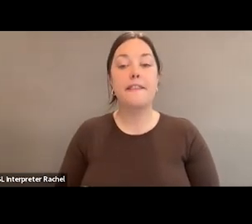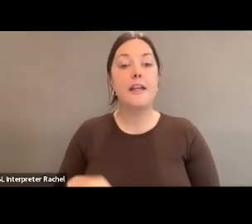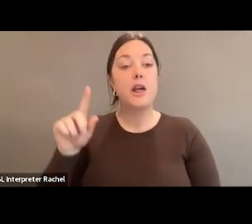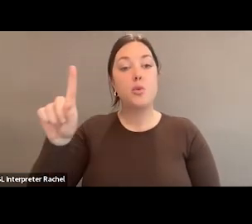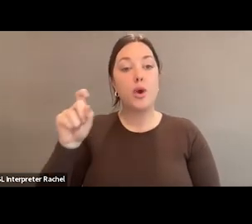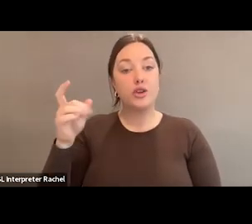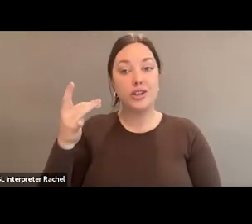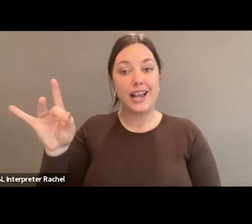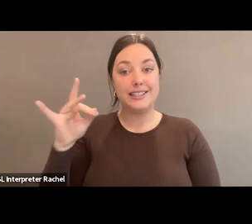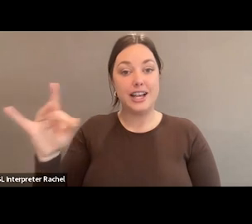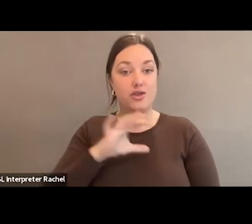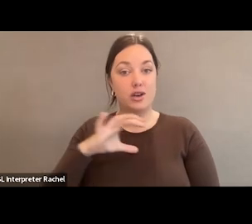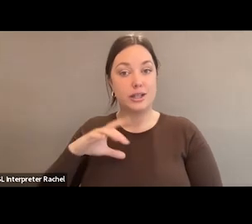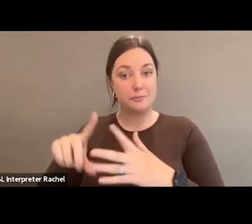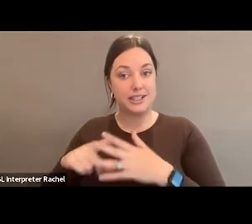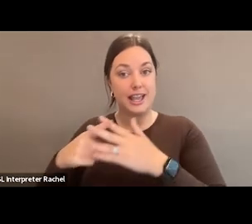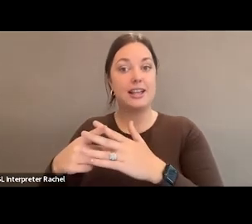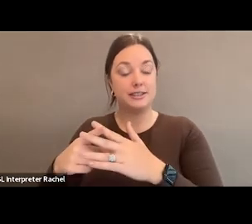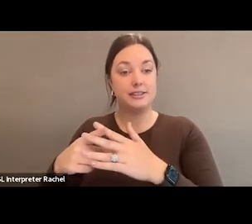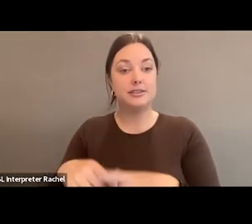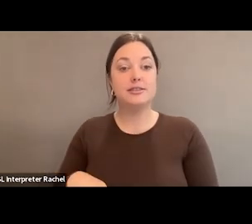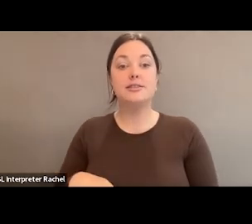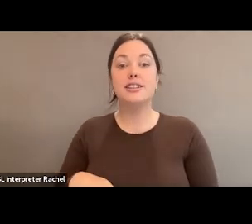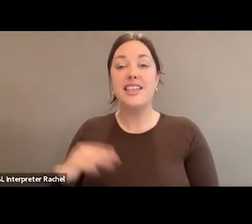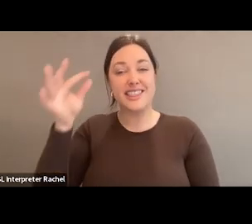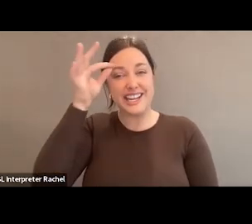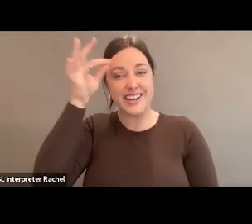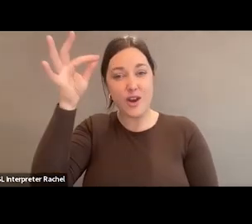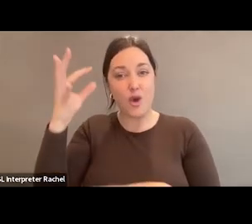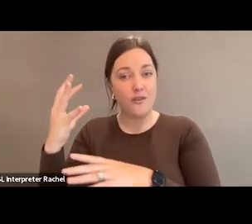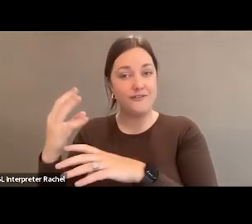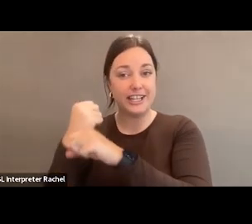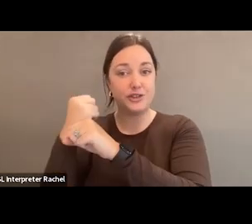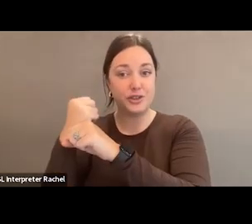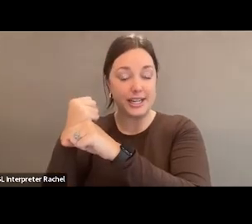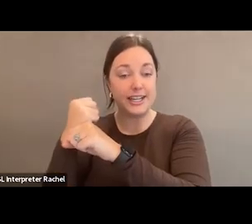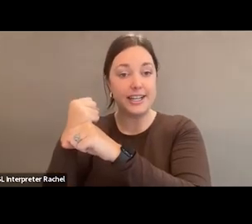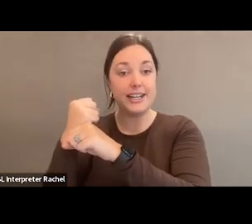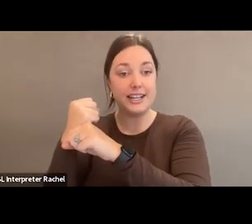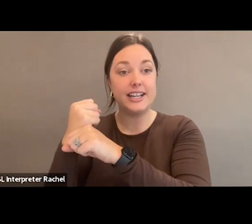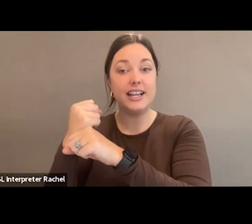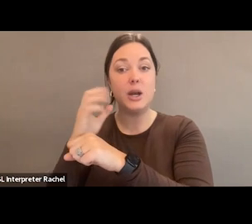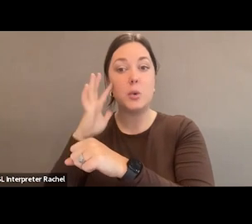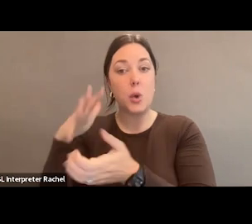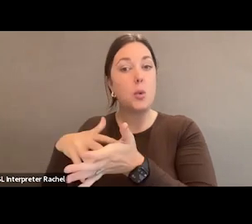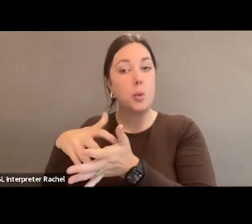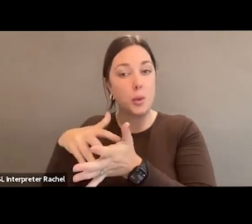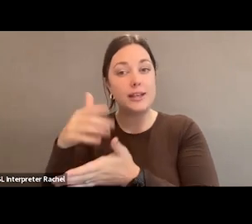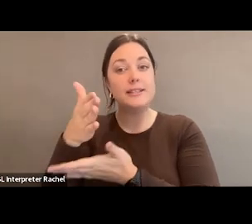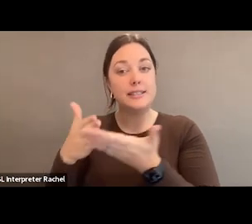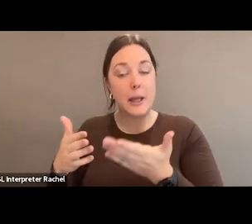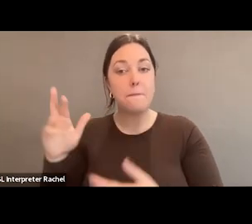begins. While the narrow victory will likely weaken some Republican